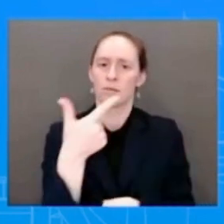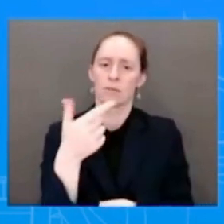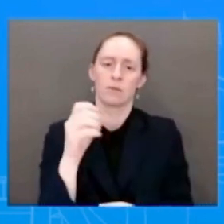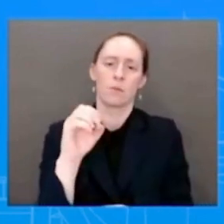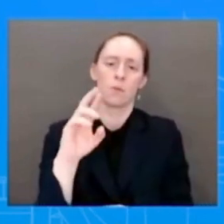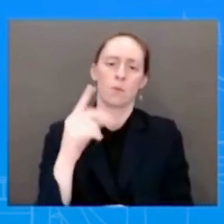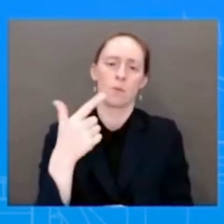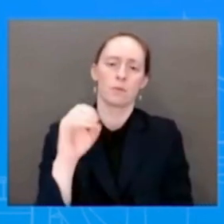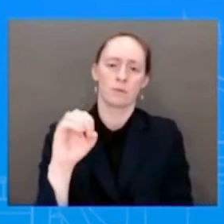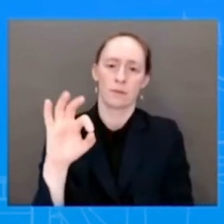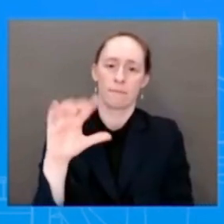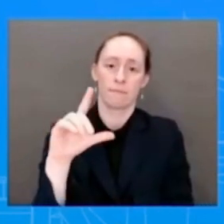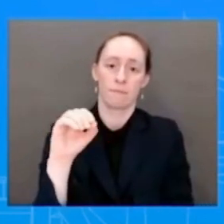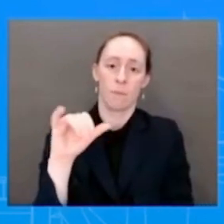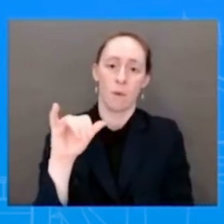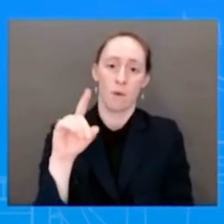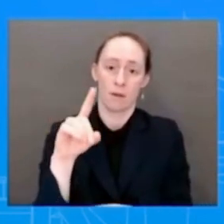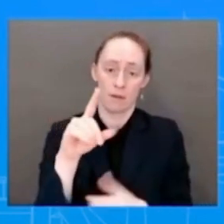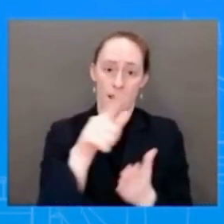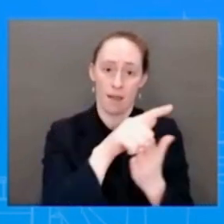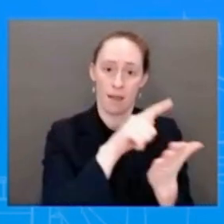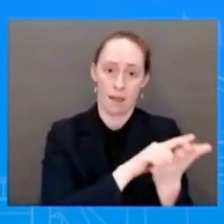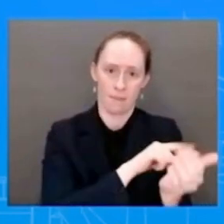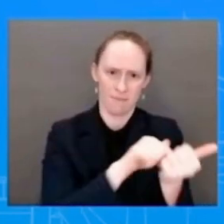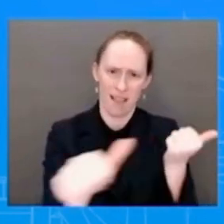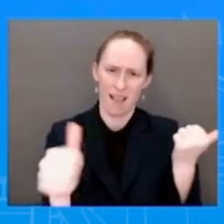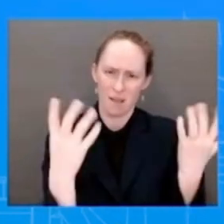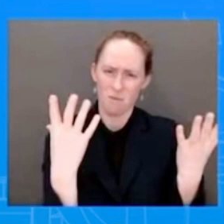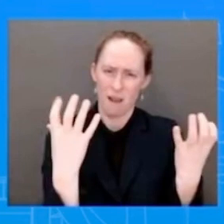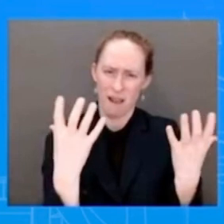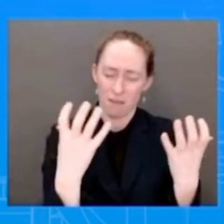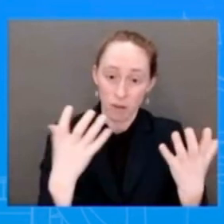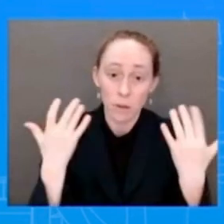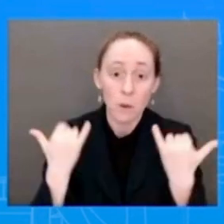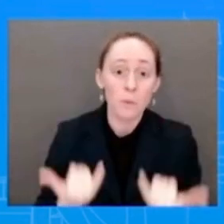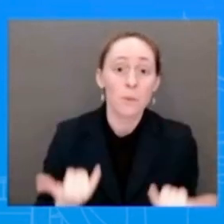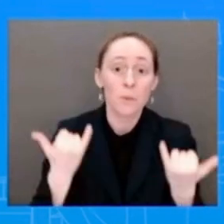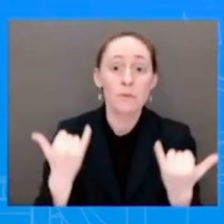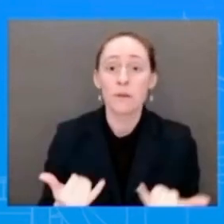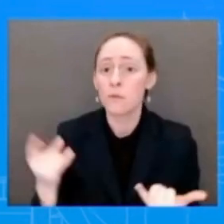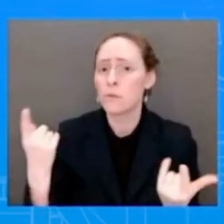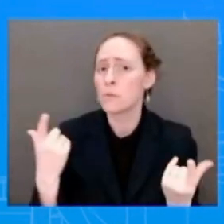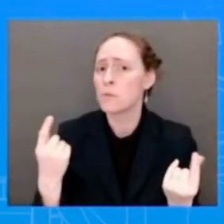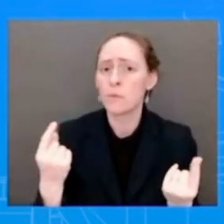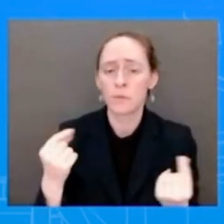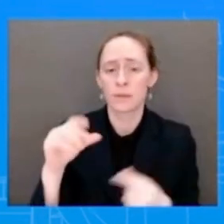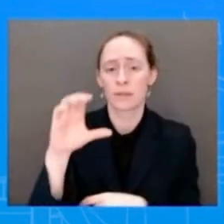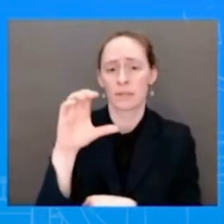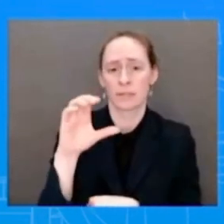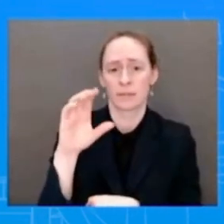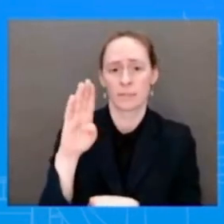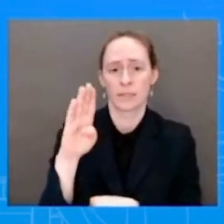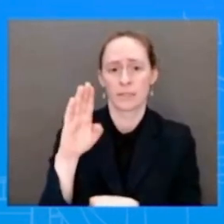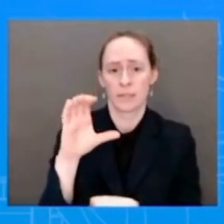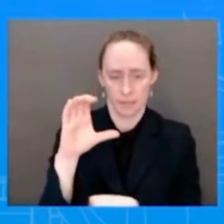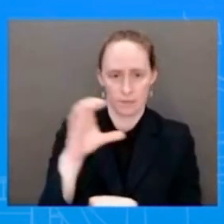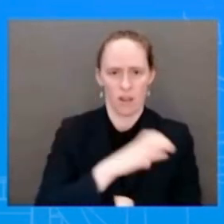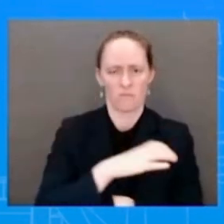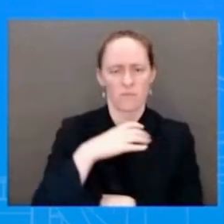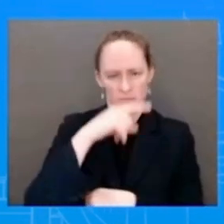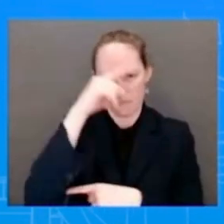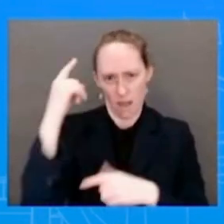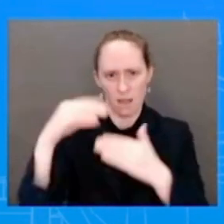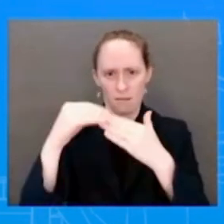at the White House later today to discuss shared priorities, including the path forward to police reform in Congress,